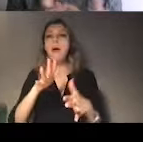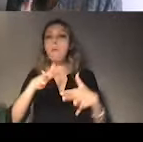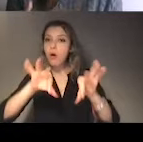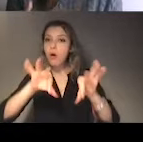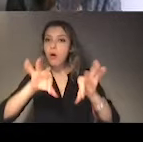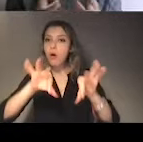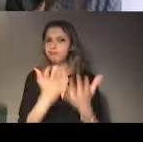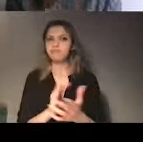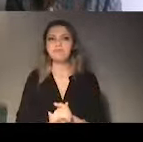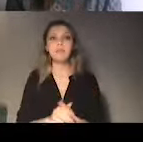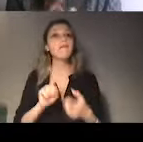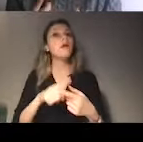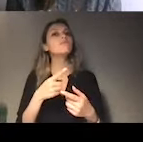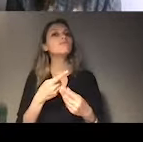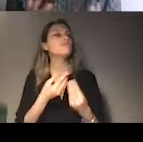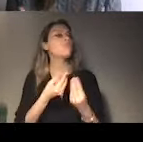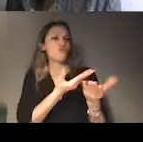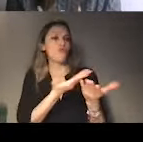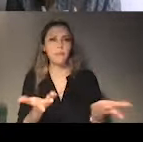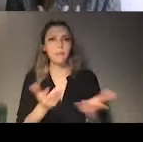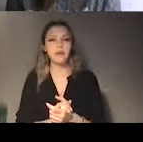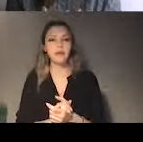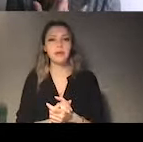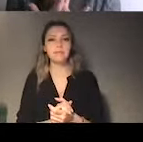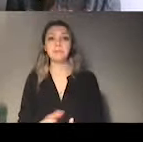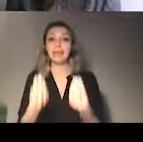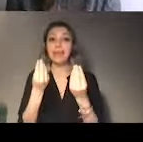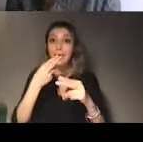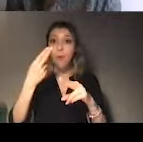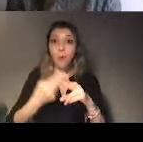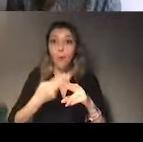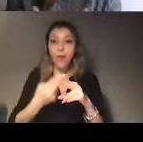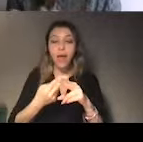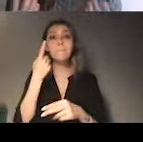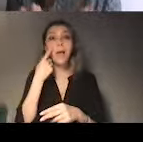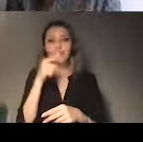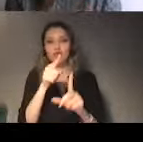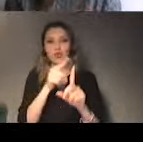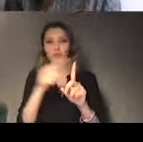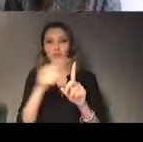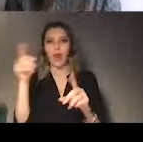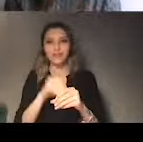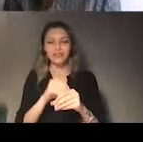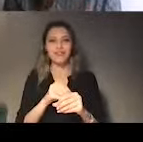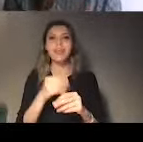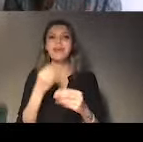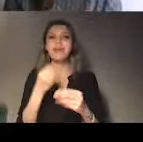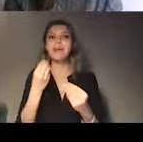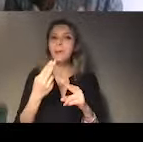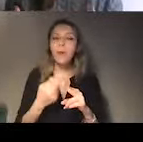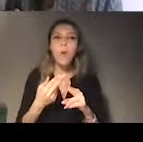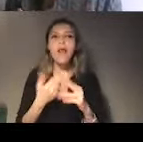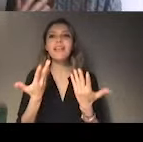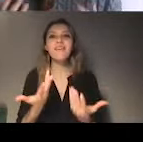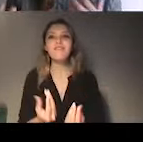key lessons from good practices in this in this process, when you want to submit a mentor report is